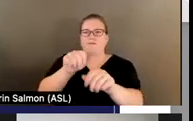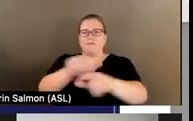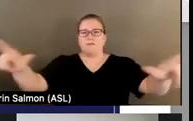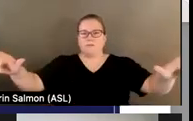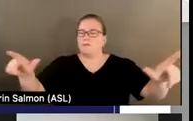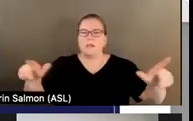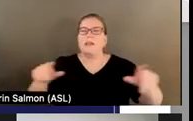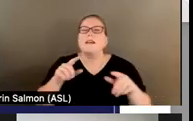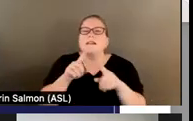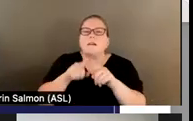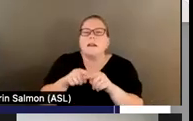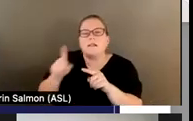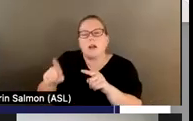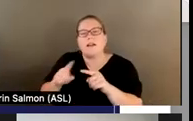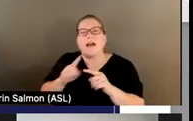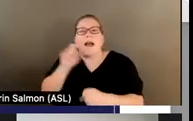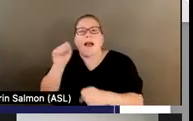instead of a fee-for-service.